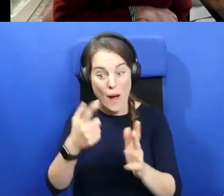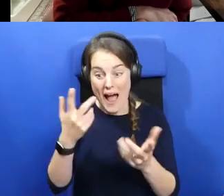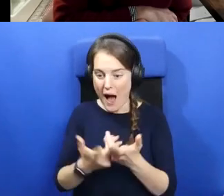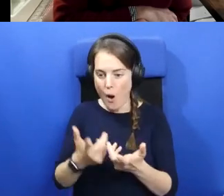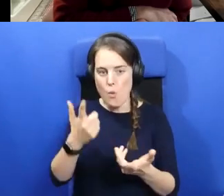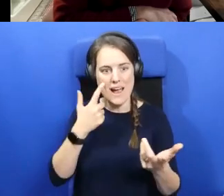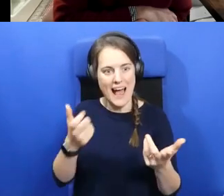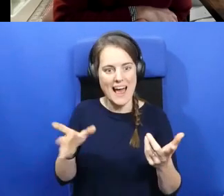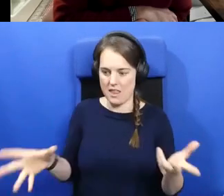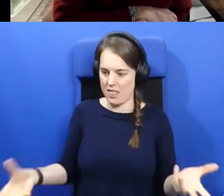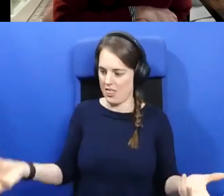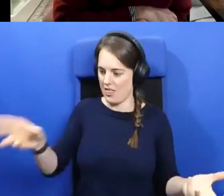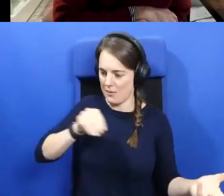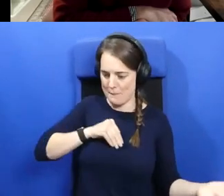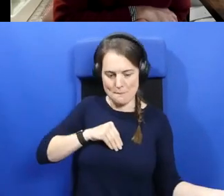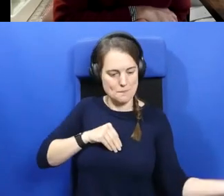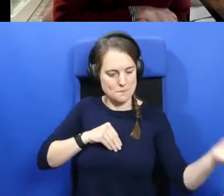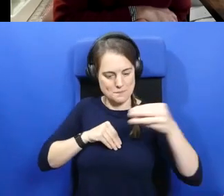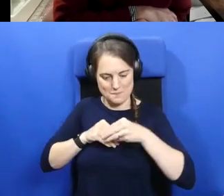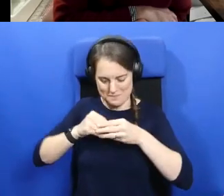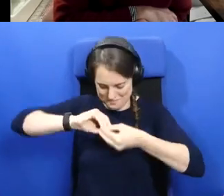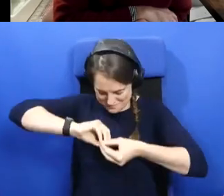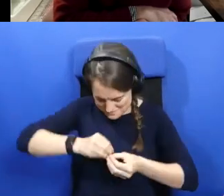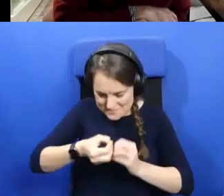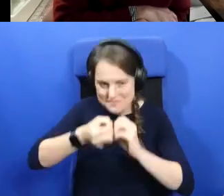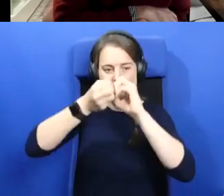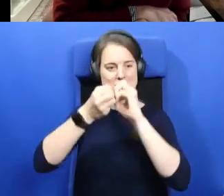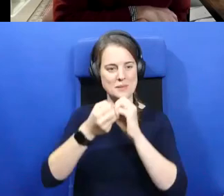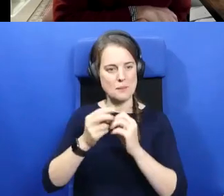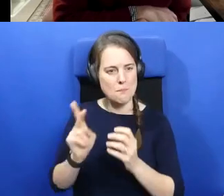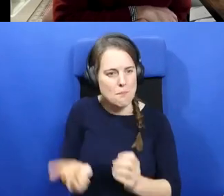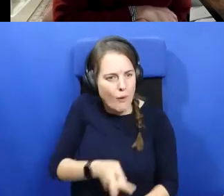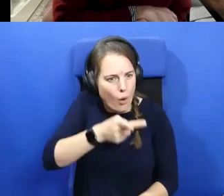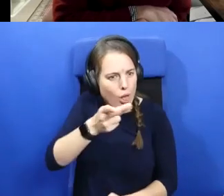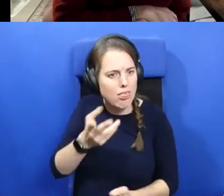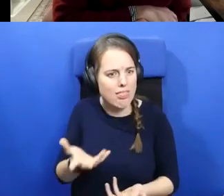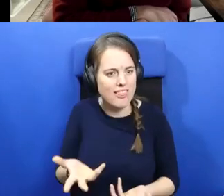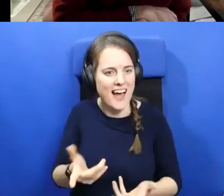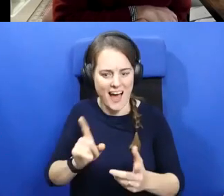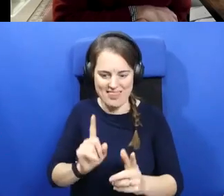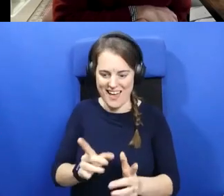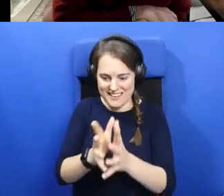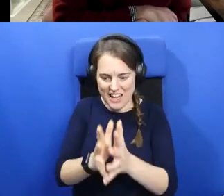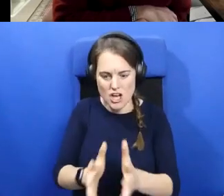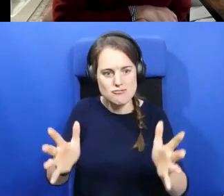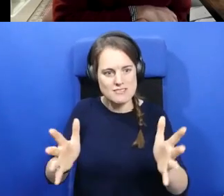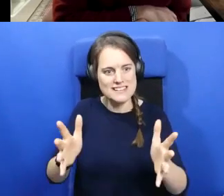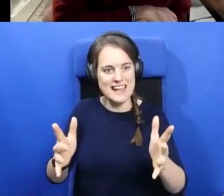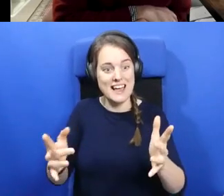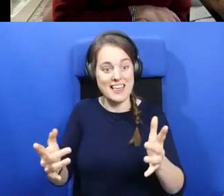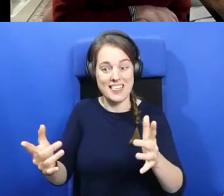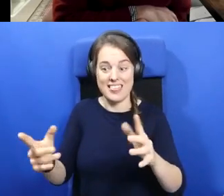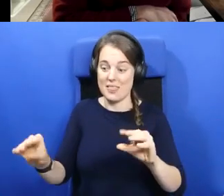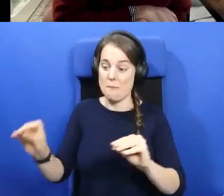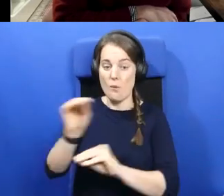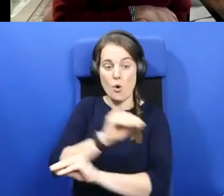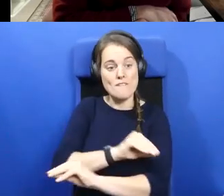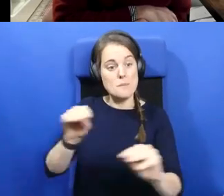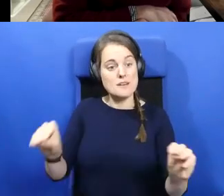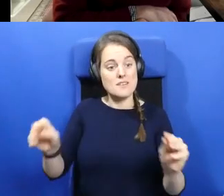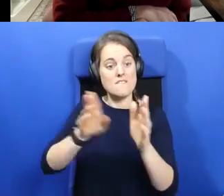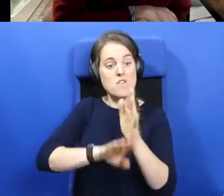I, I think that's a lovely way of bringing people together and also increasing maybe the traffic, the footfall between Ireland and Scotland.